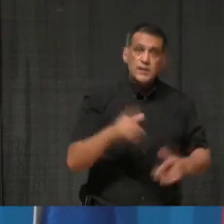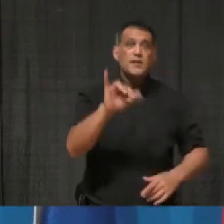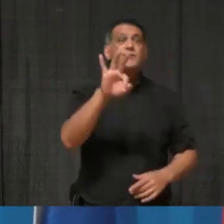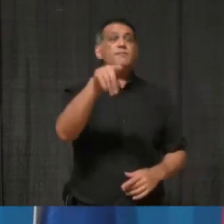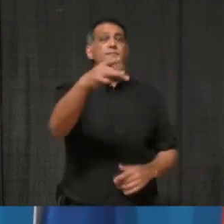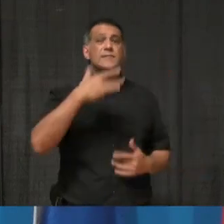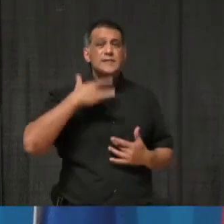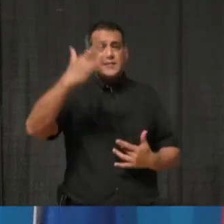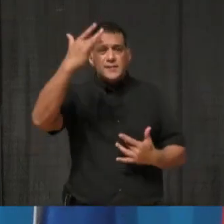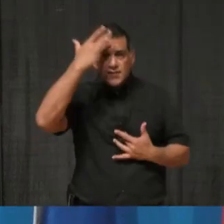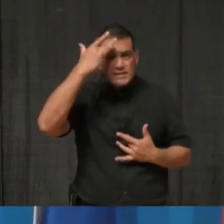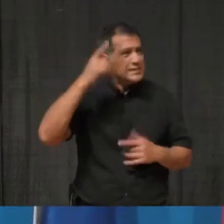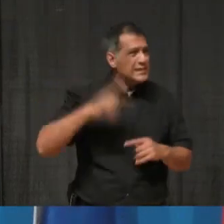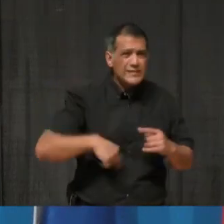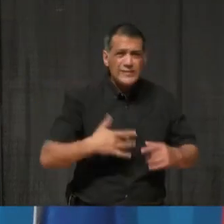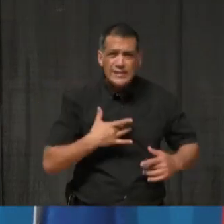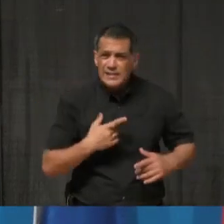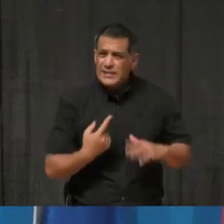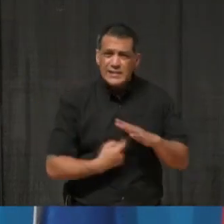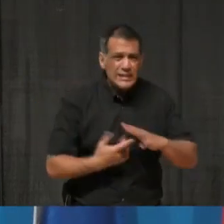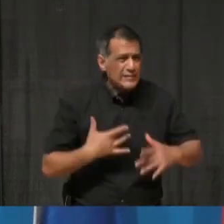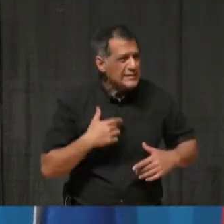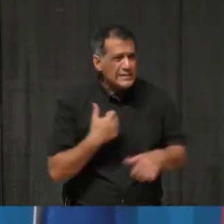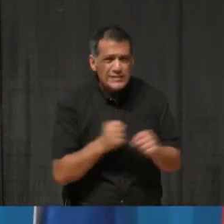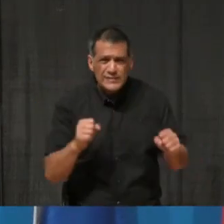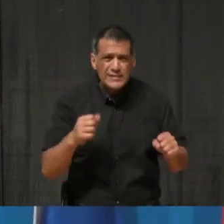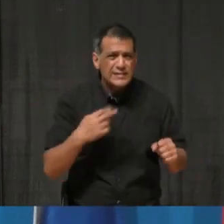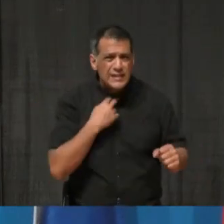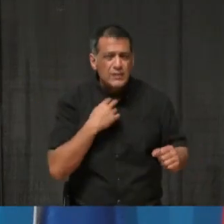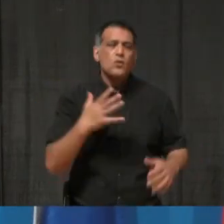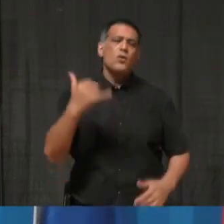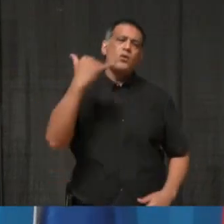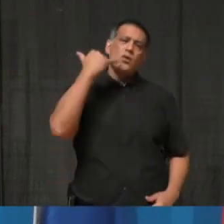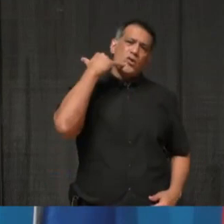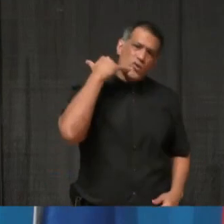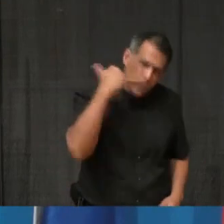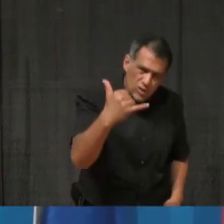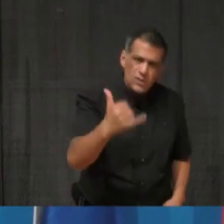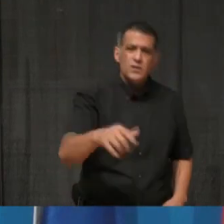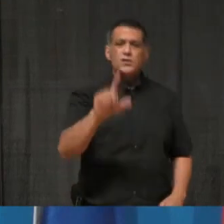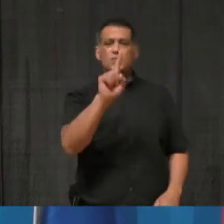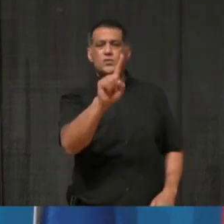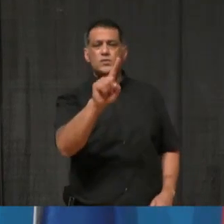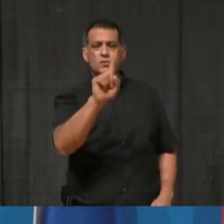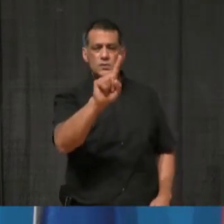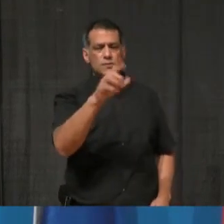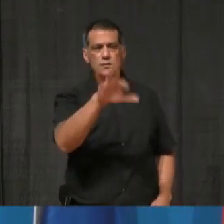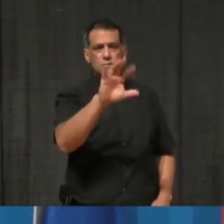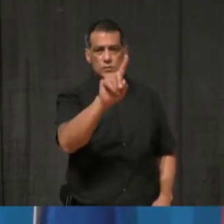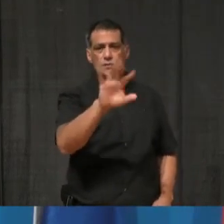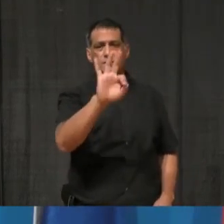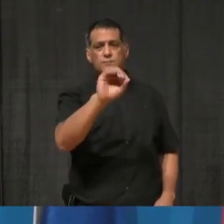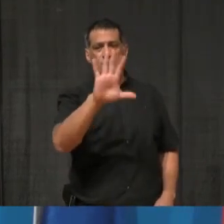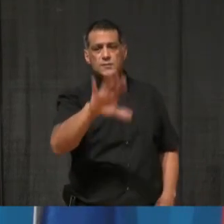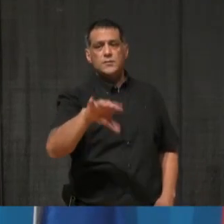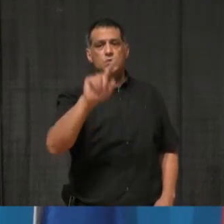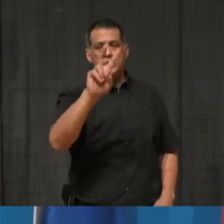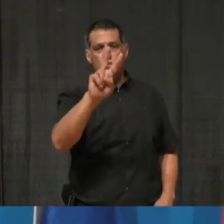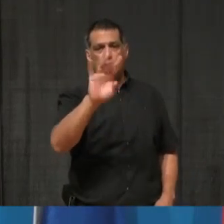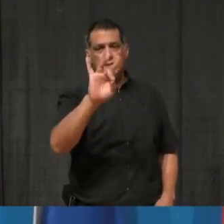self-isolate safely, please call 905-281-1269 to